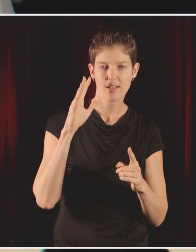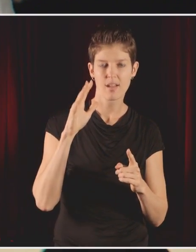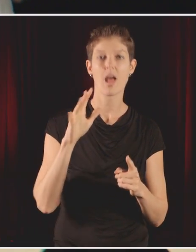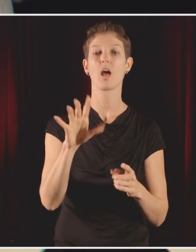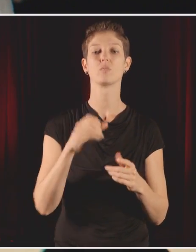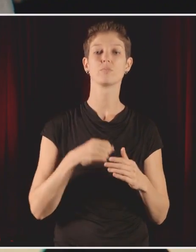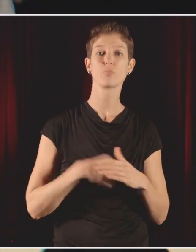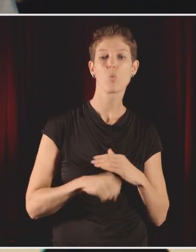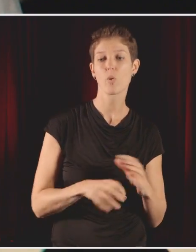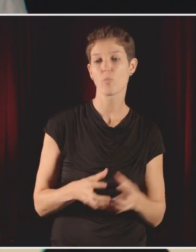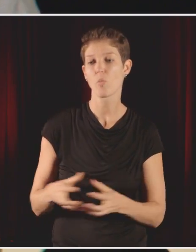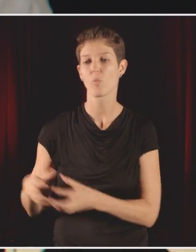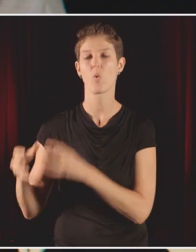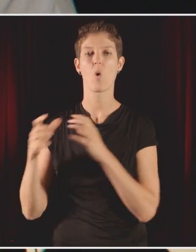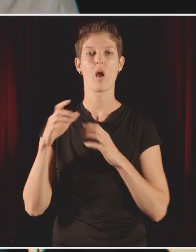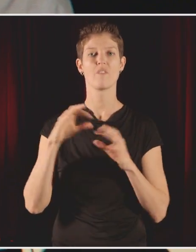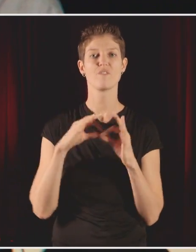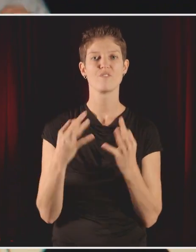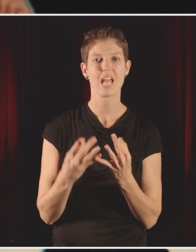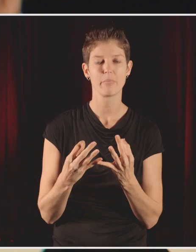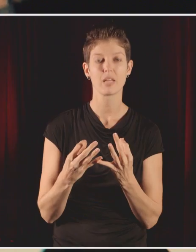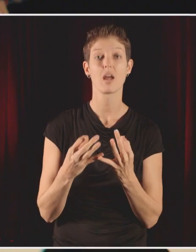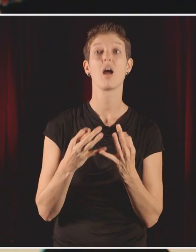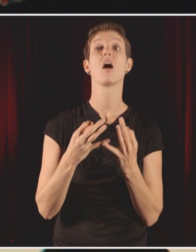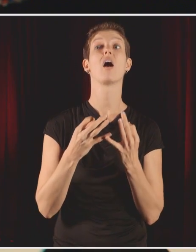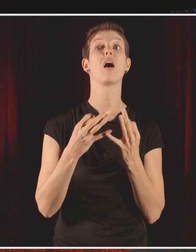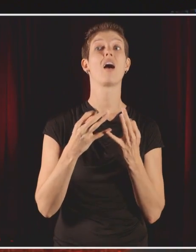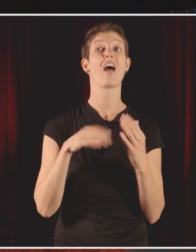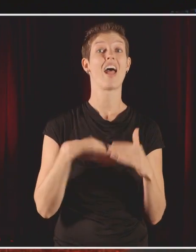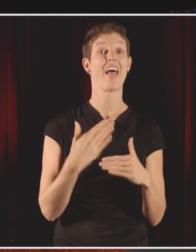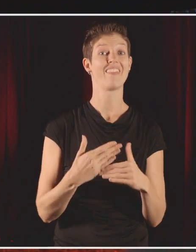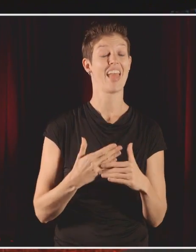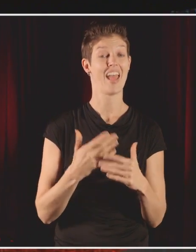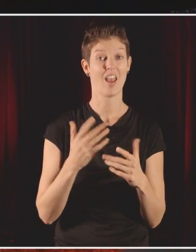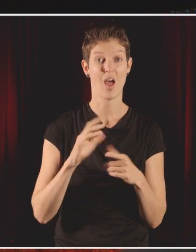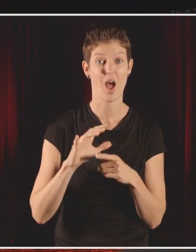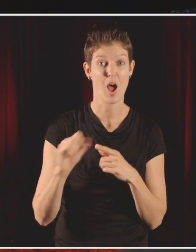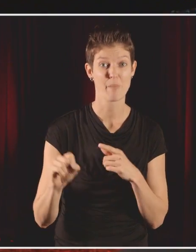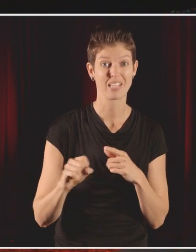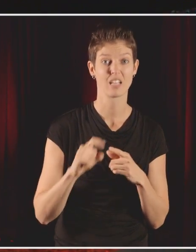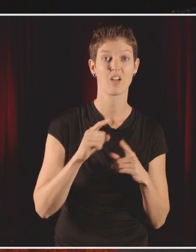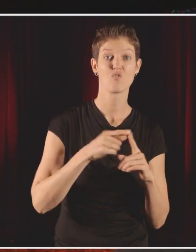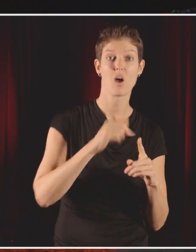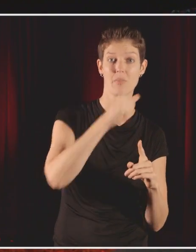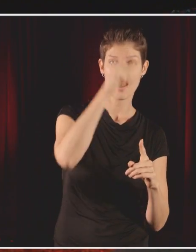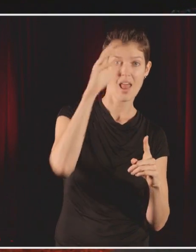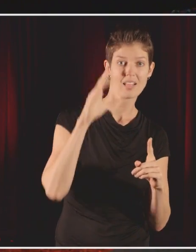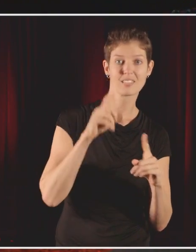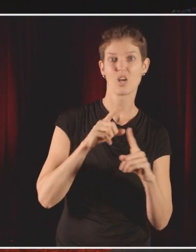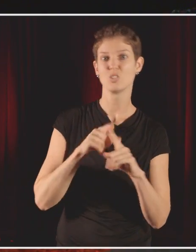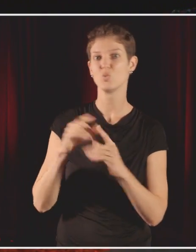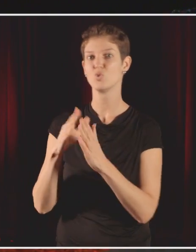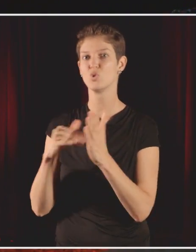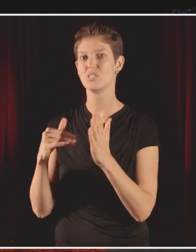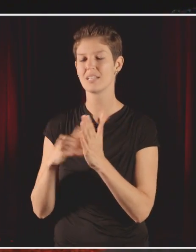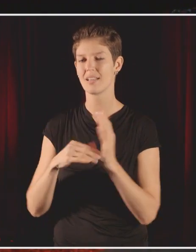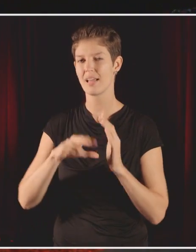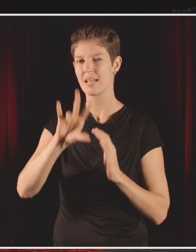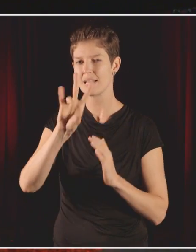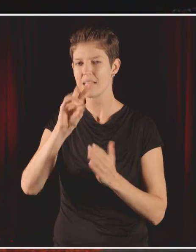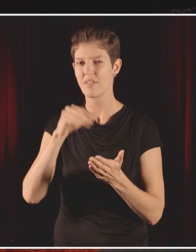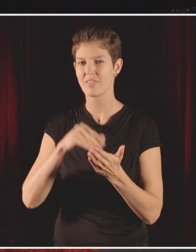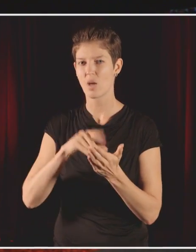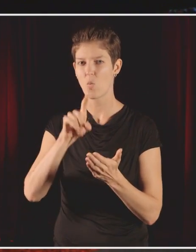family. And then she staggered the world. She flew all the way from Alaska to New Zealand in a single flight, 7